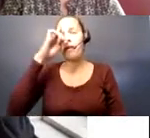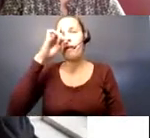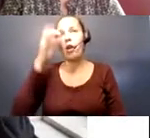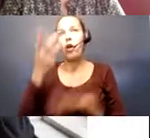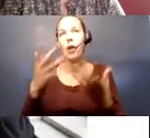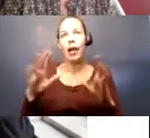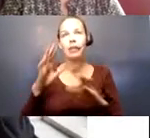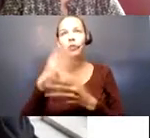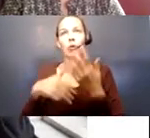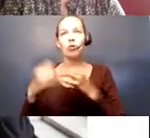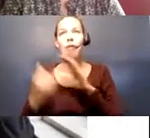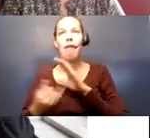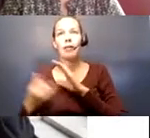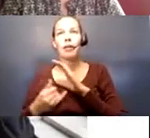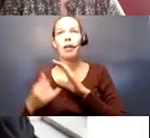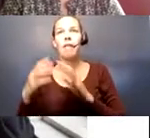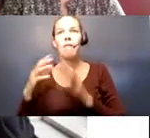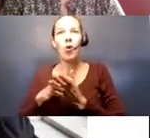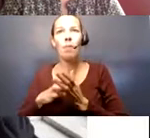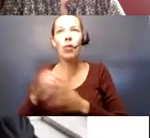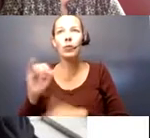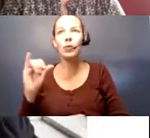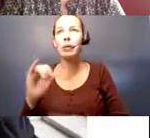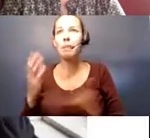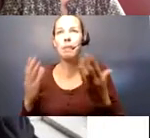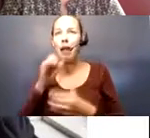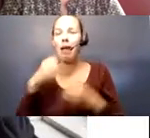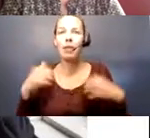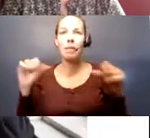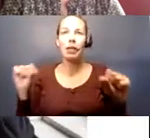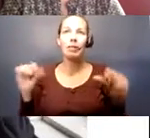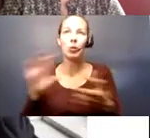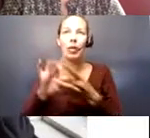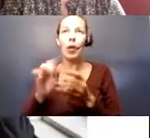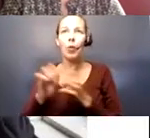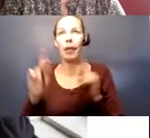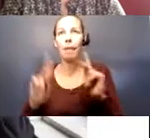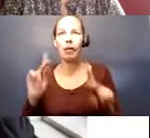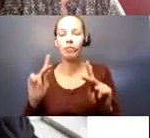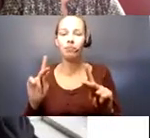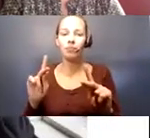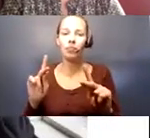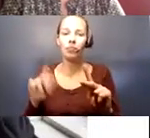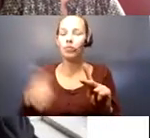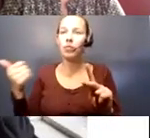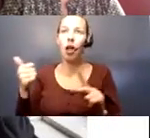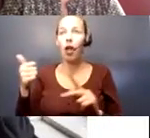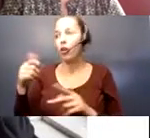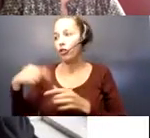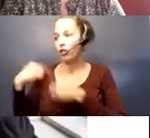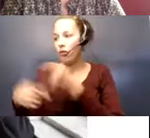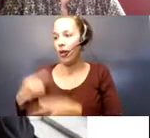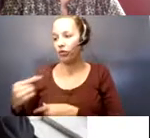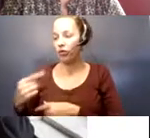socially isolated and they're vulnerable. And they also may not even have the ability to connect with people. Which in other generations and in other